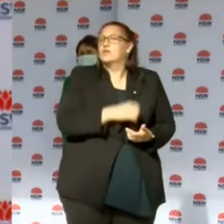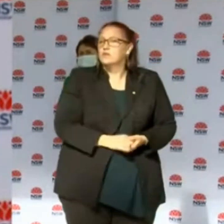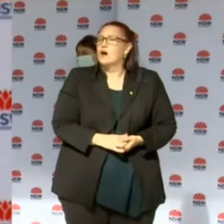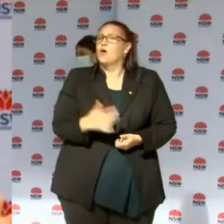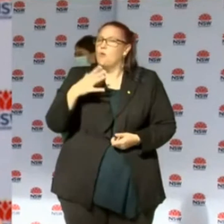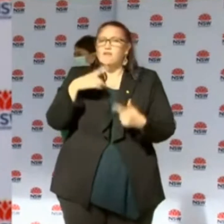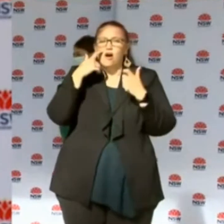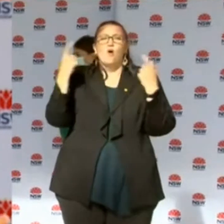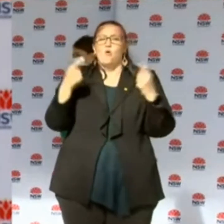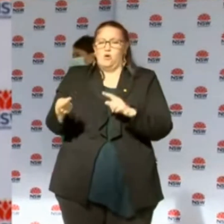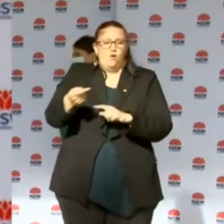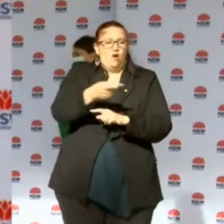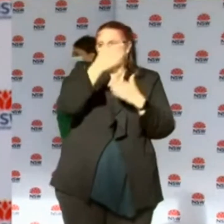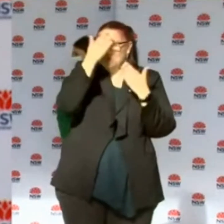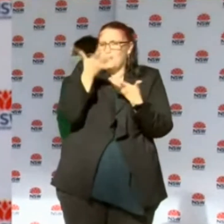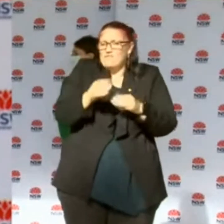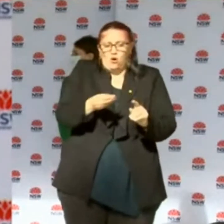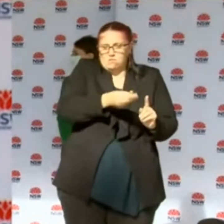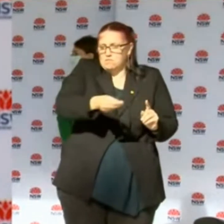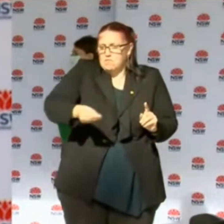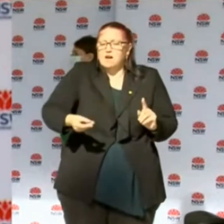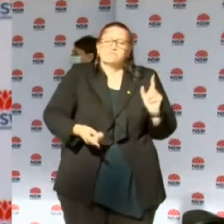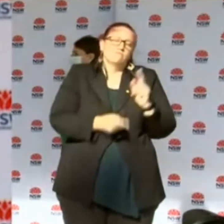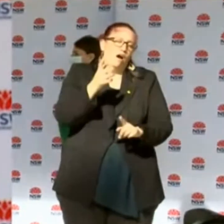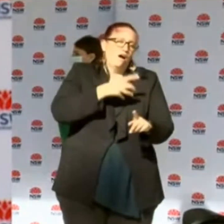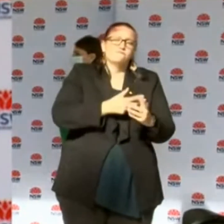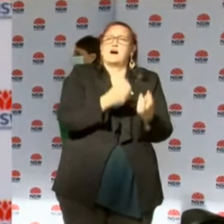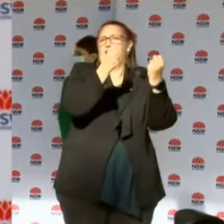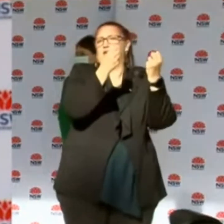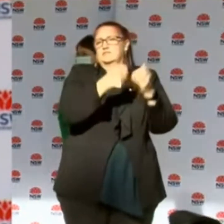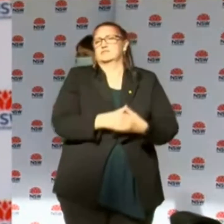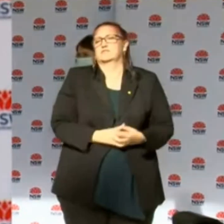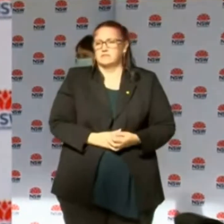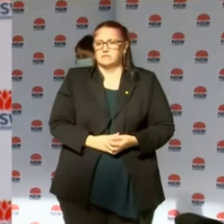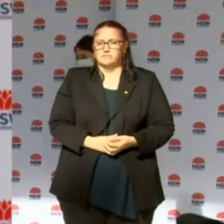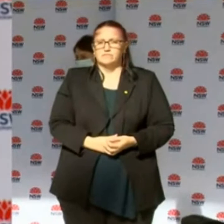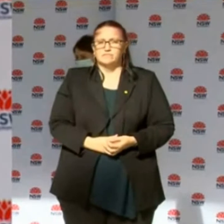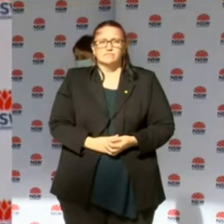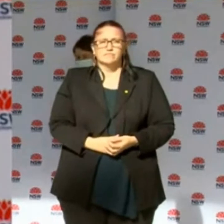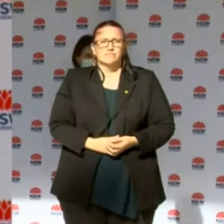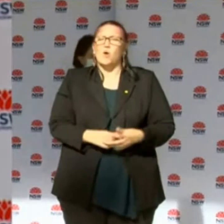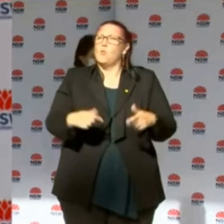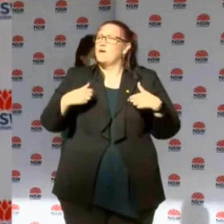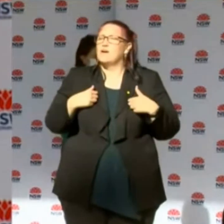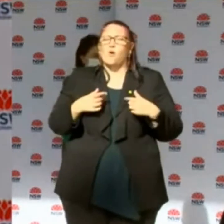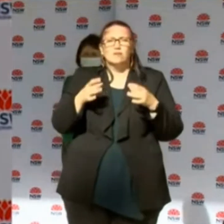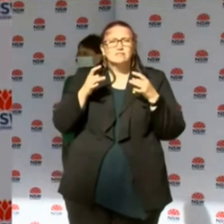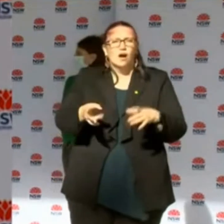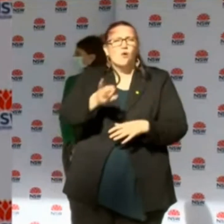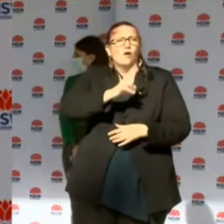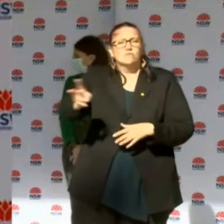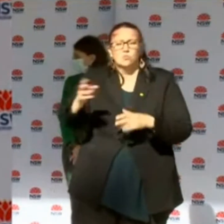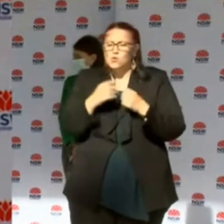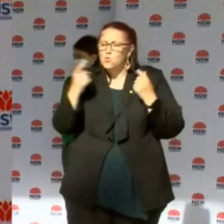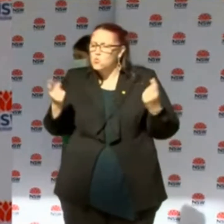unrecognised chains of transmission. I want to indicate that at the beginning of the day, we often start off with unlinked cases. But as you